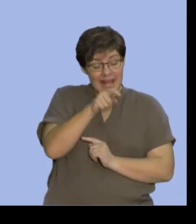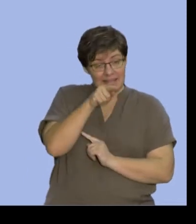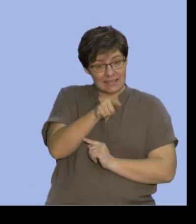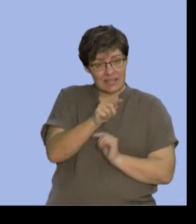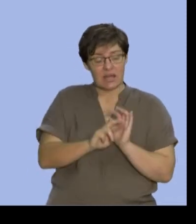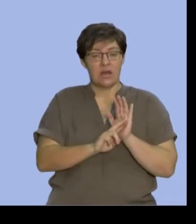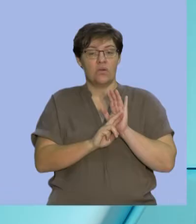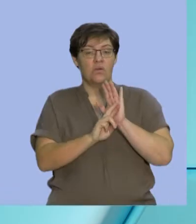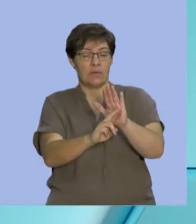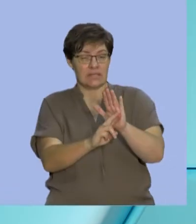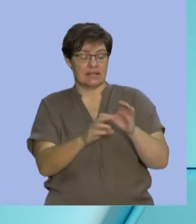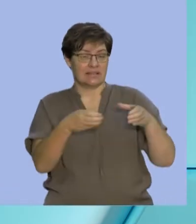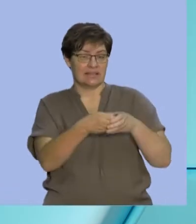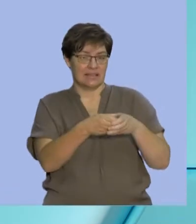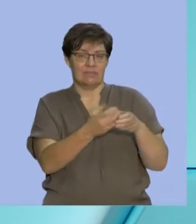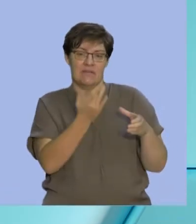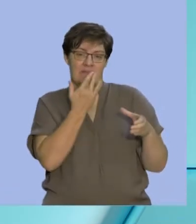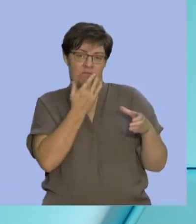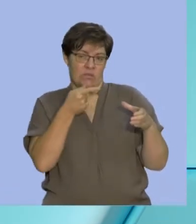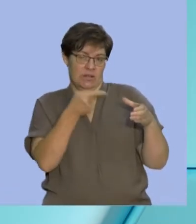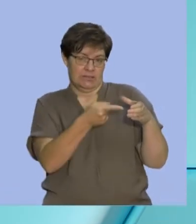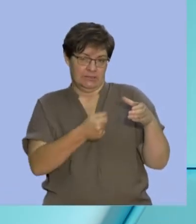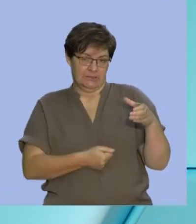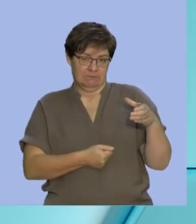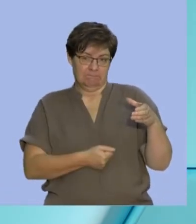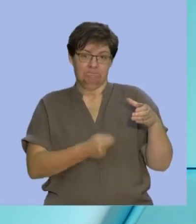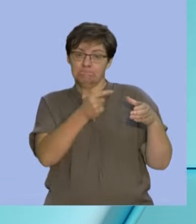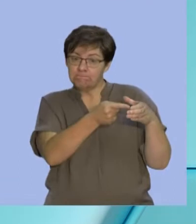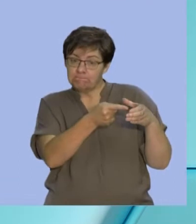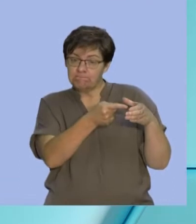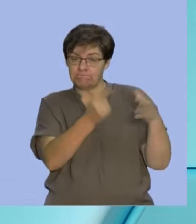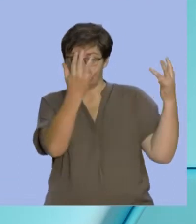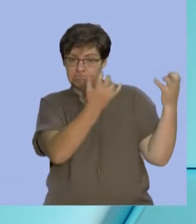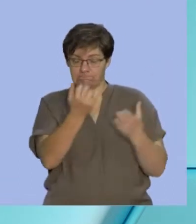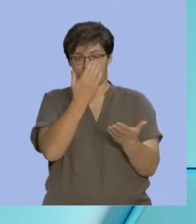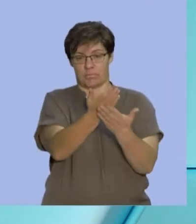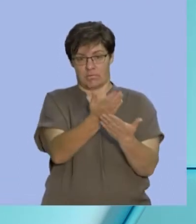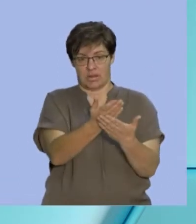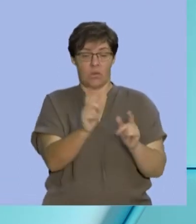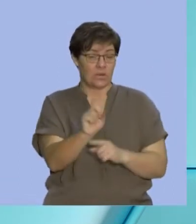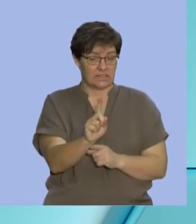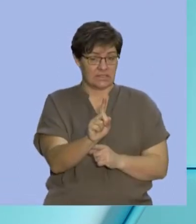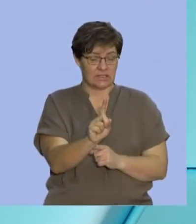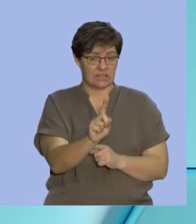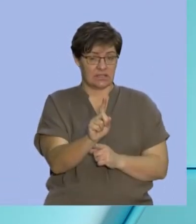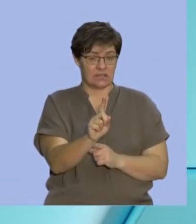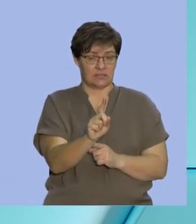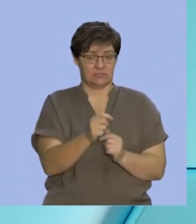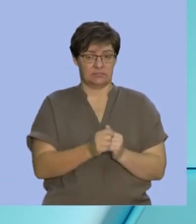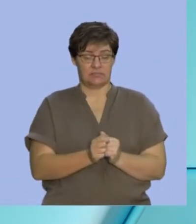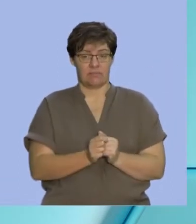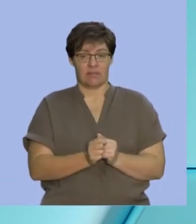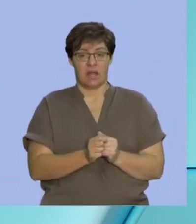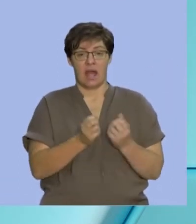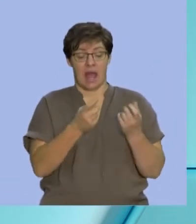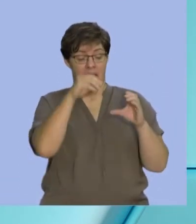those events that are the favorable ones. Remember to calculate the probability. It's the number of elements of those